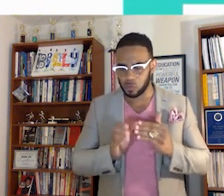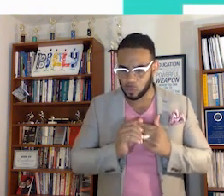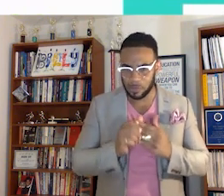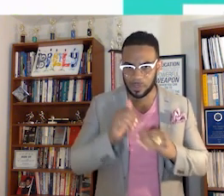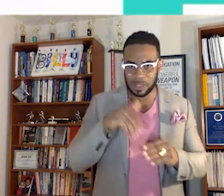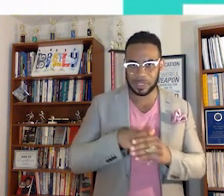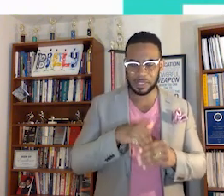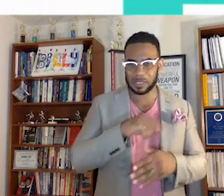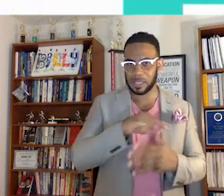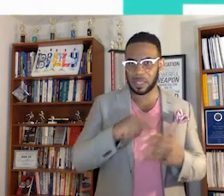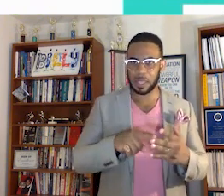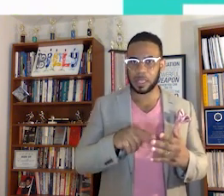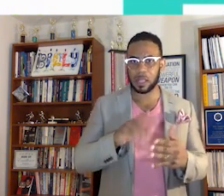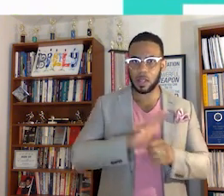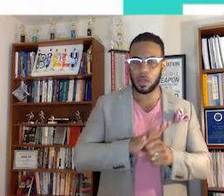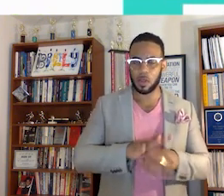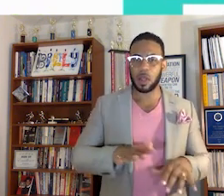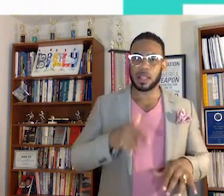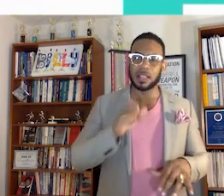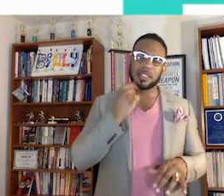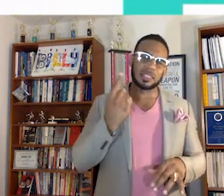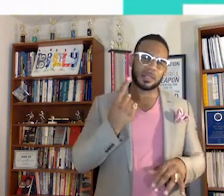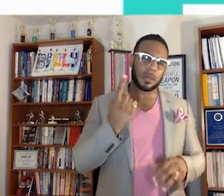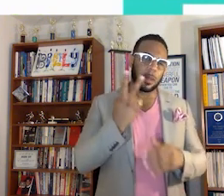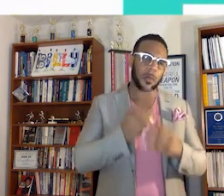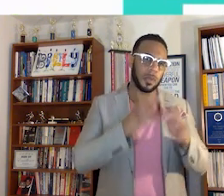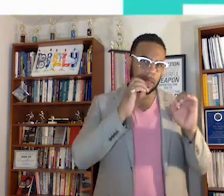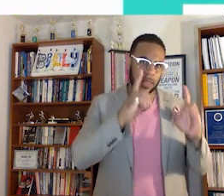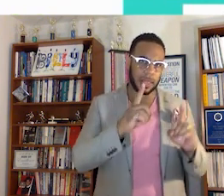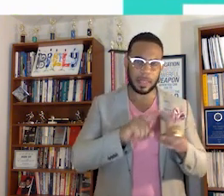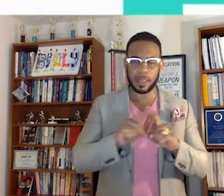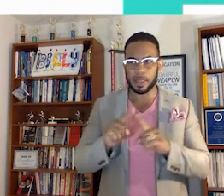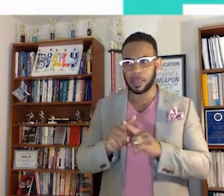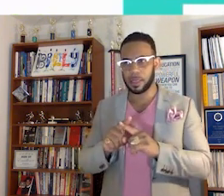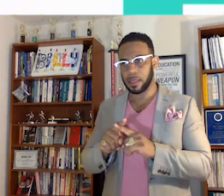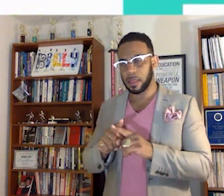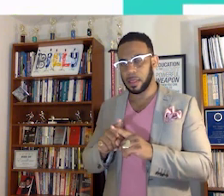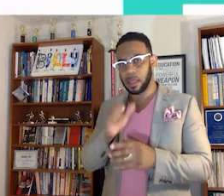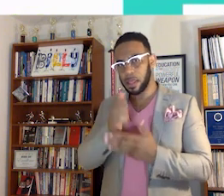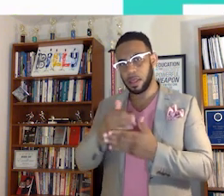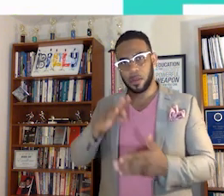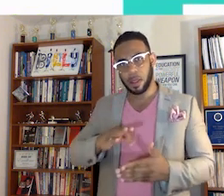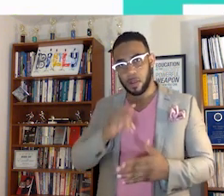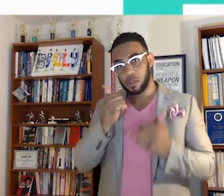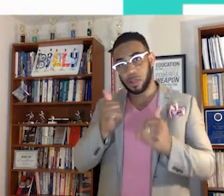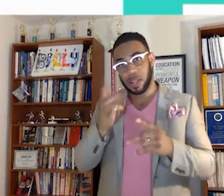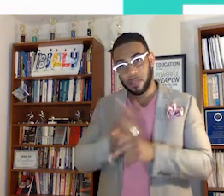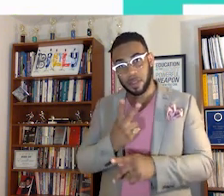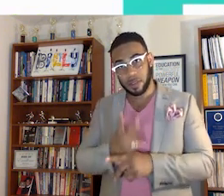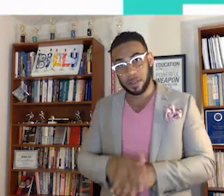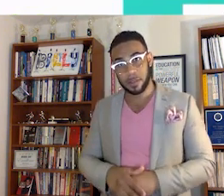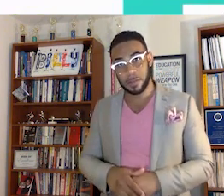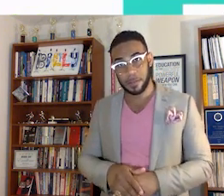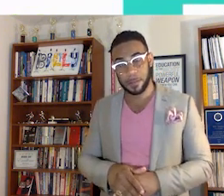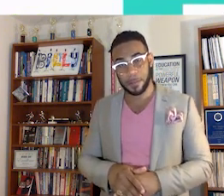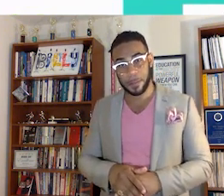the cohort? This is something that both education and our nonprofits are trying to figure out.